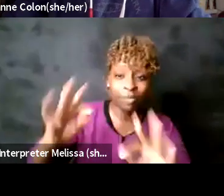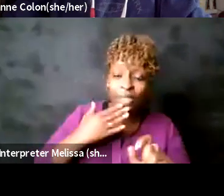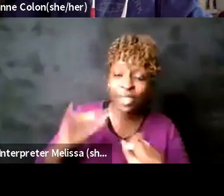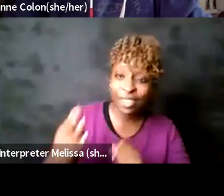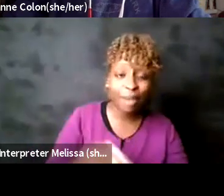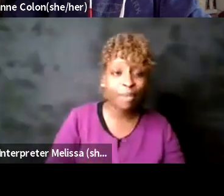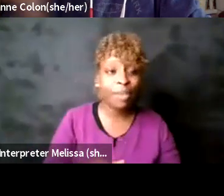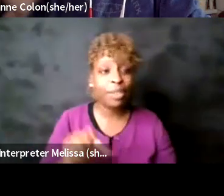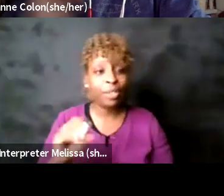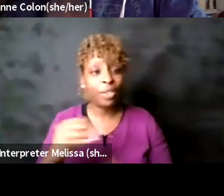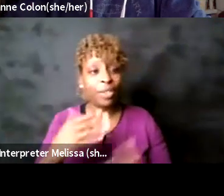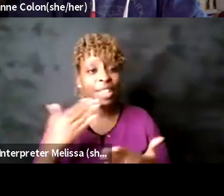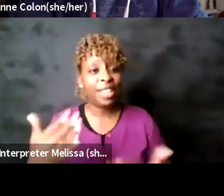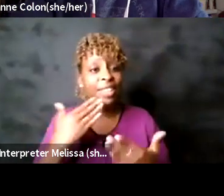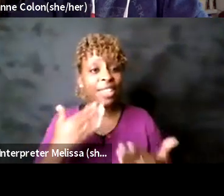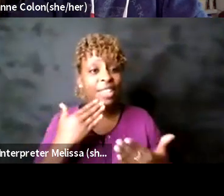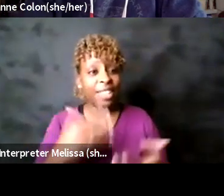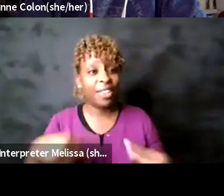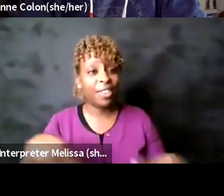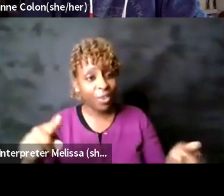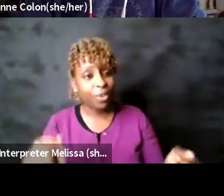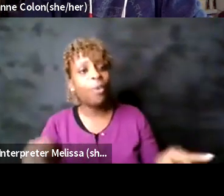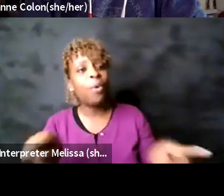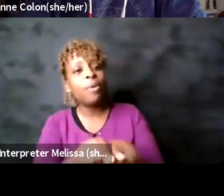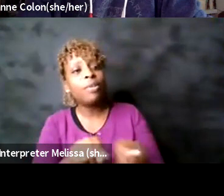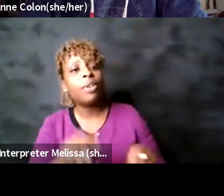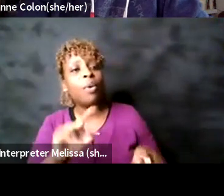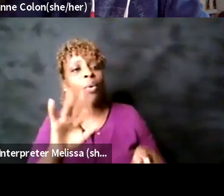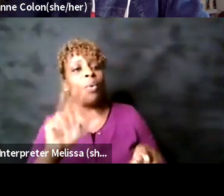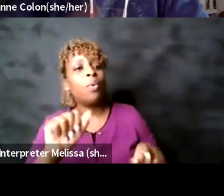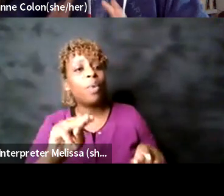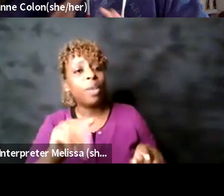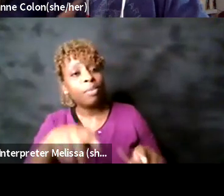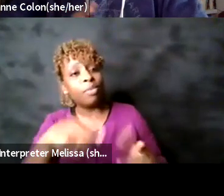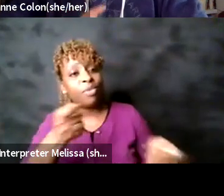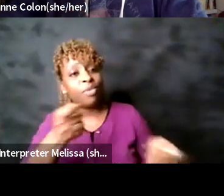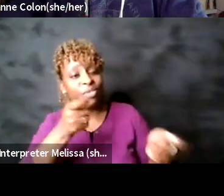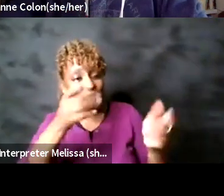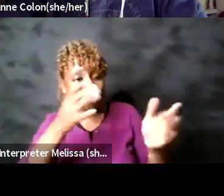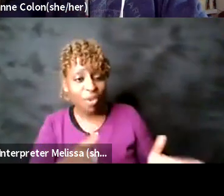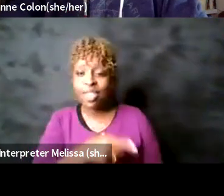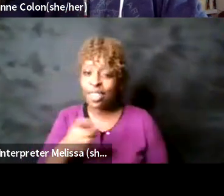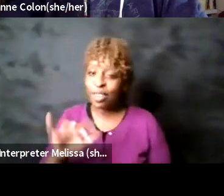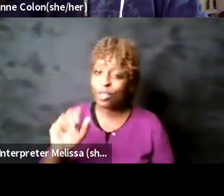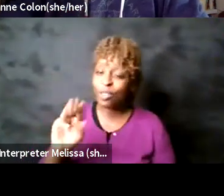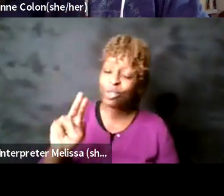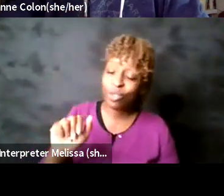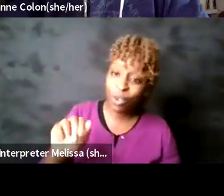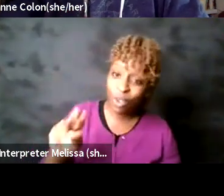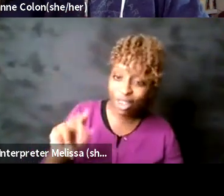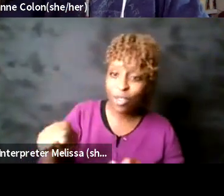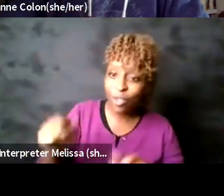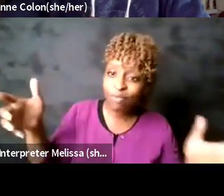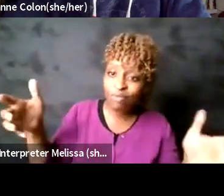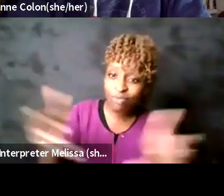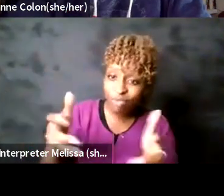so much sir and thank you uh william for moderating thank you jordan for bringing this all together really appreciate that